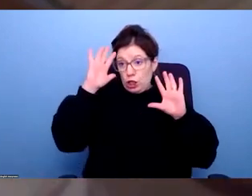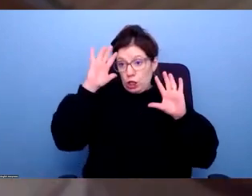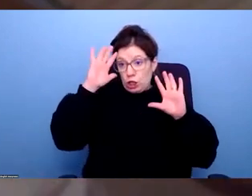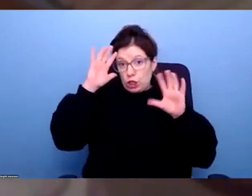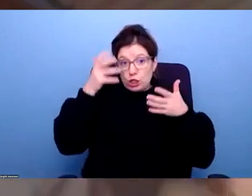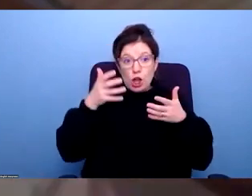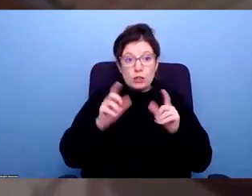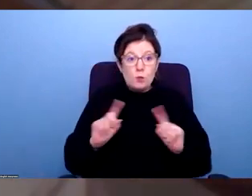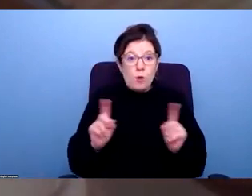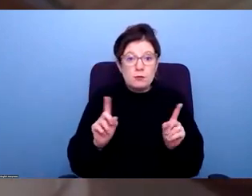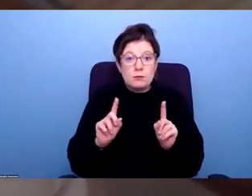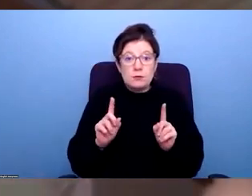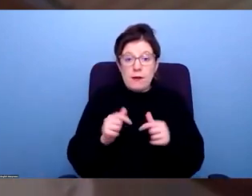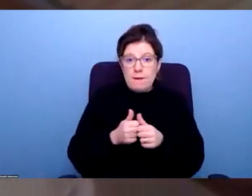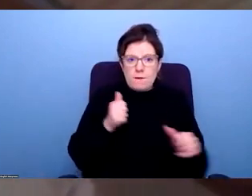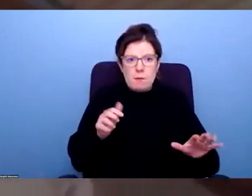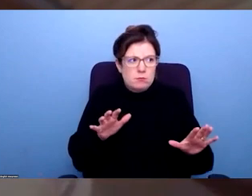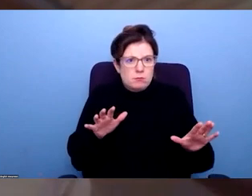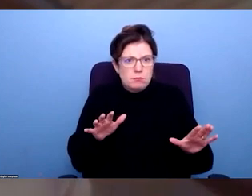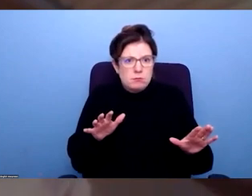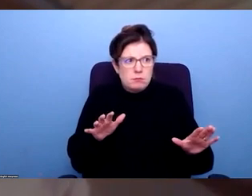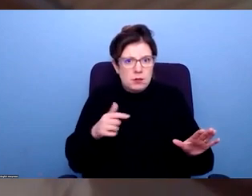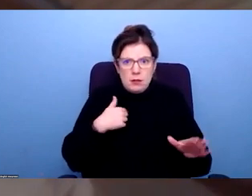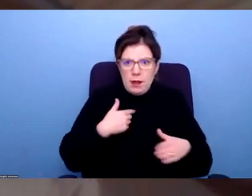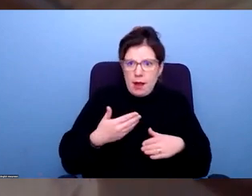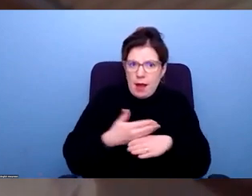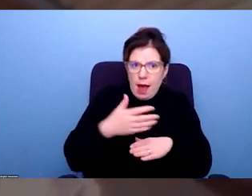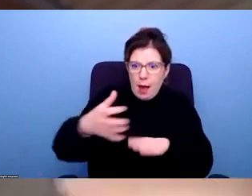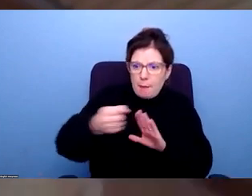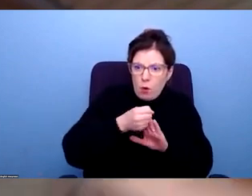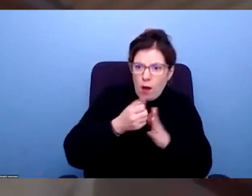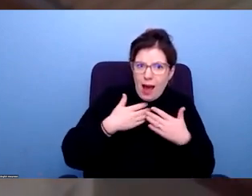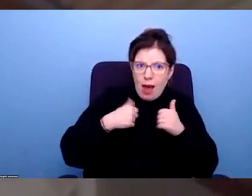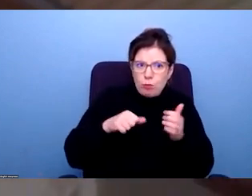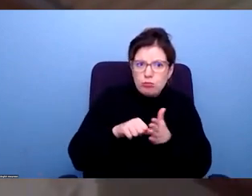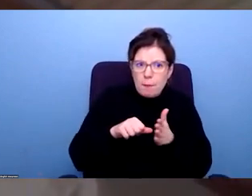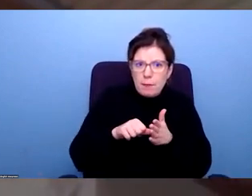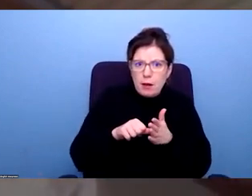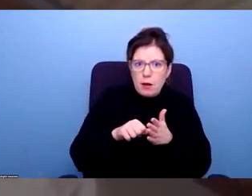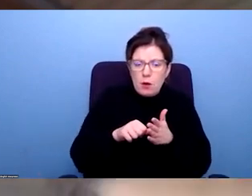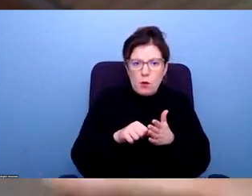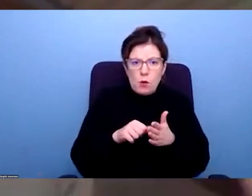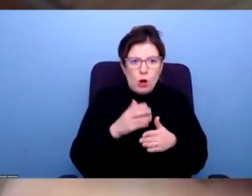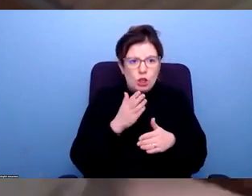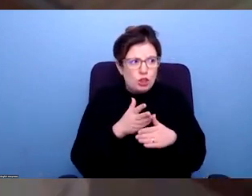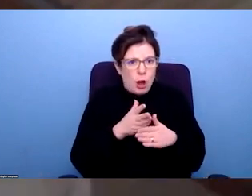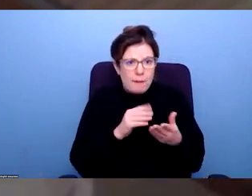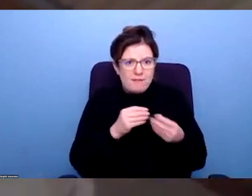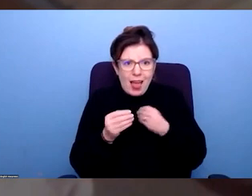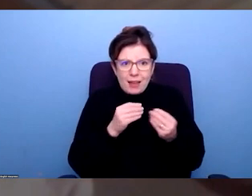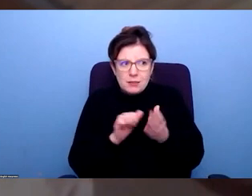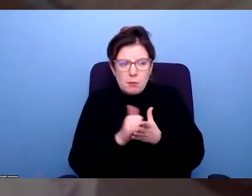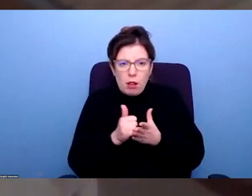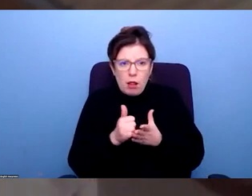misconceptions that firms will have is around, well, if I employ somebody with a health condition, if I advertise jobs more flexibly, if I take